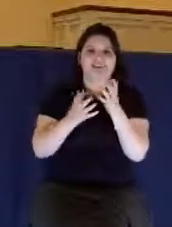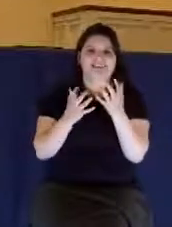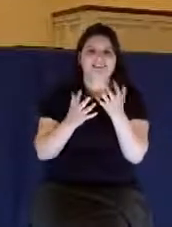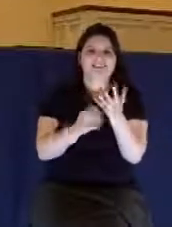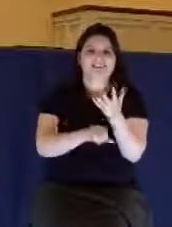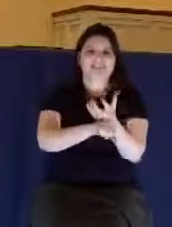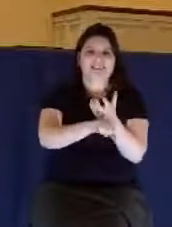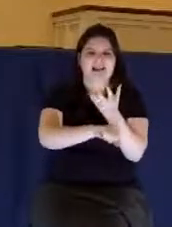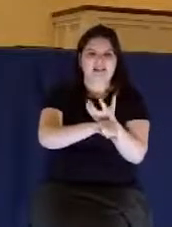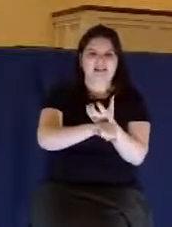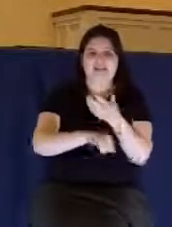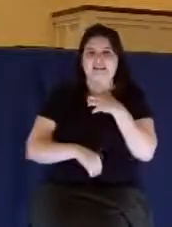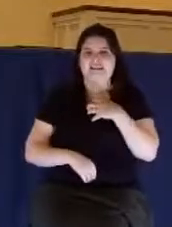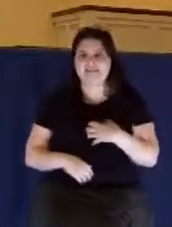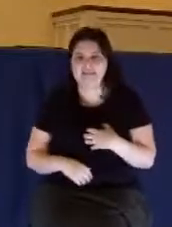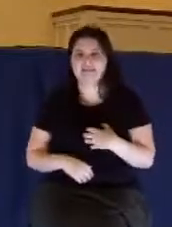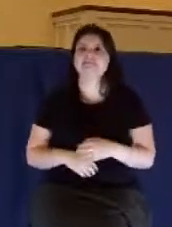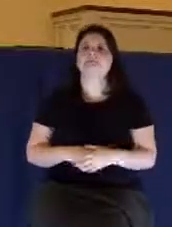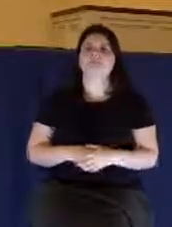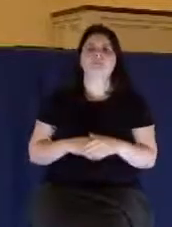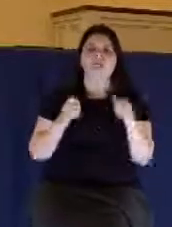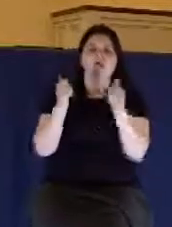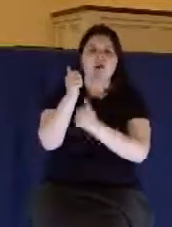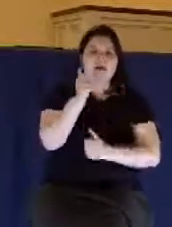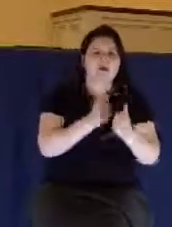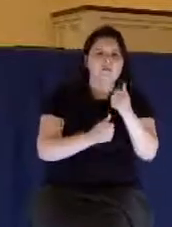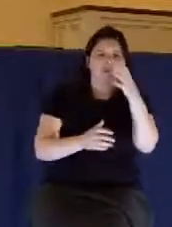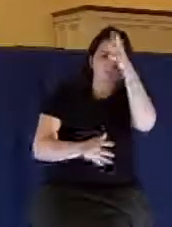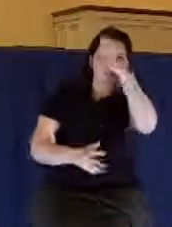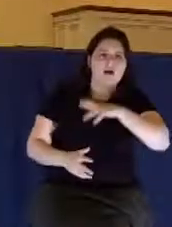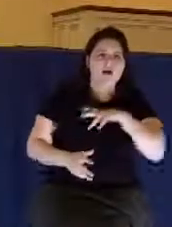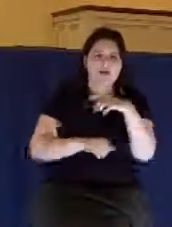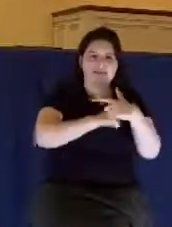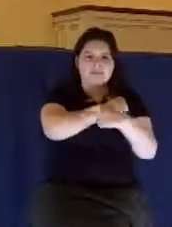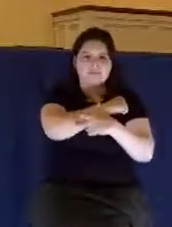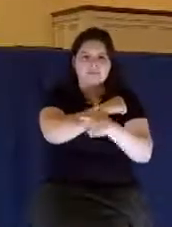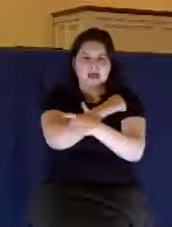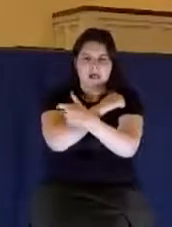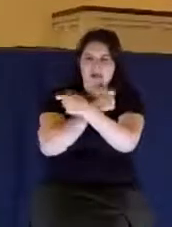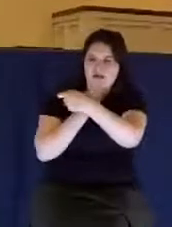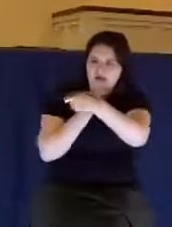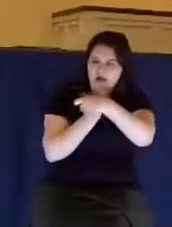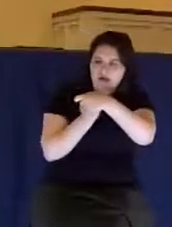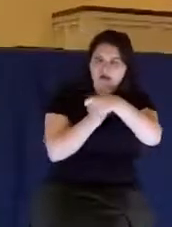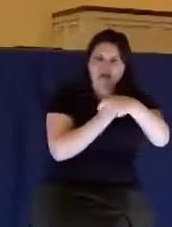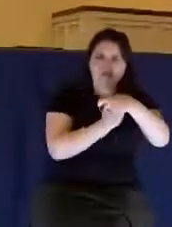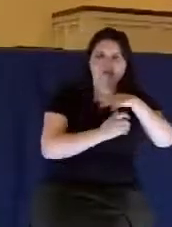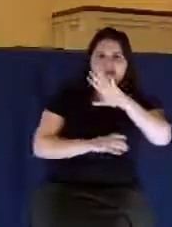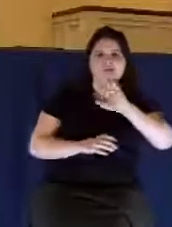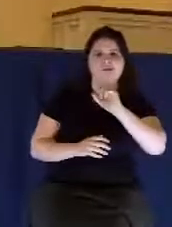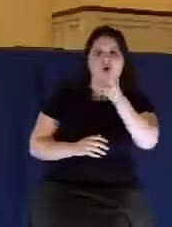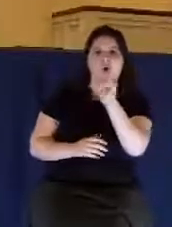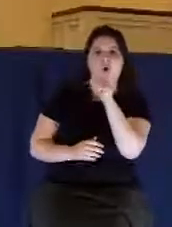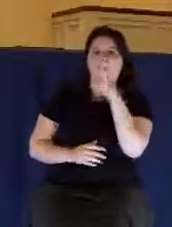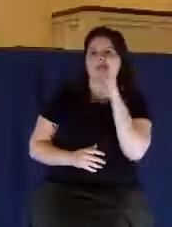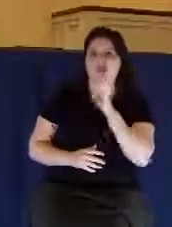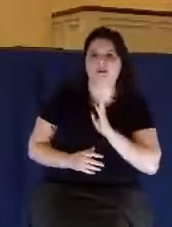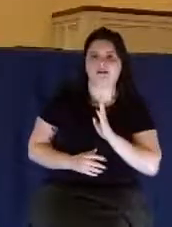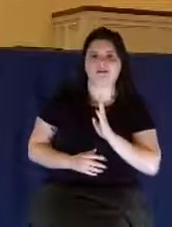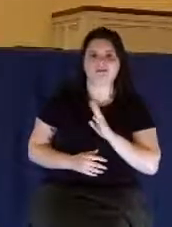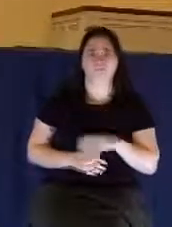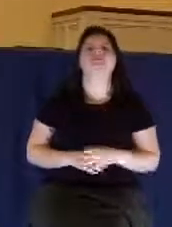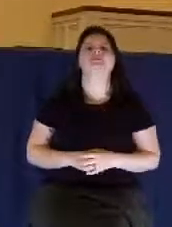man is tempted when he is drawn away of his own lust and enticed. Temptation is an inside job.